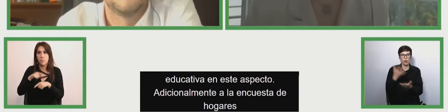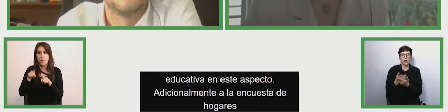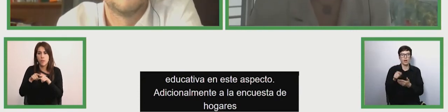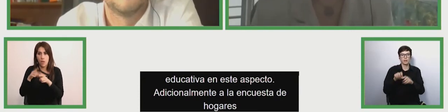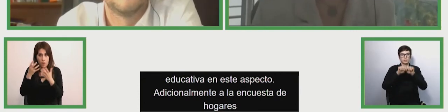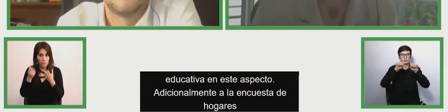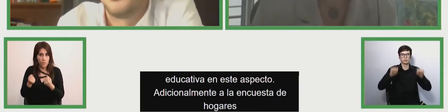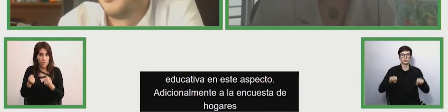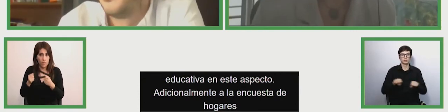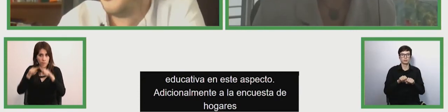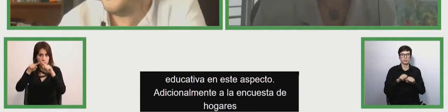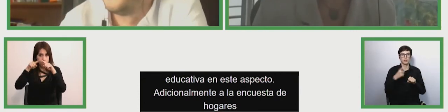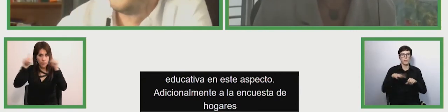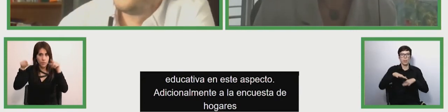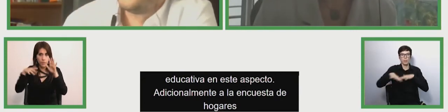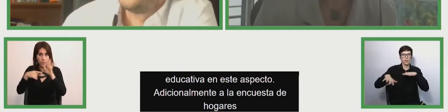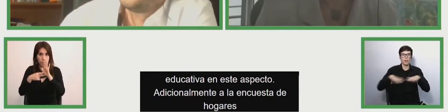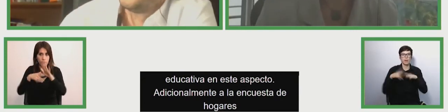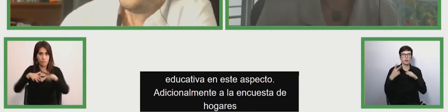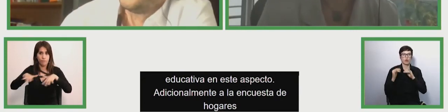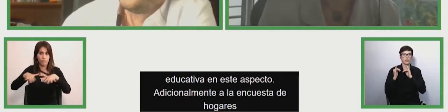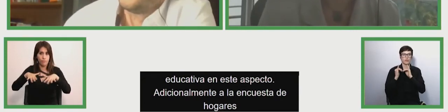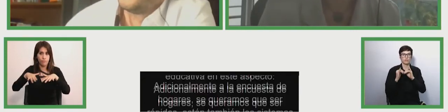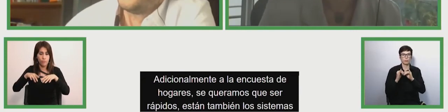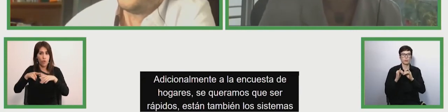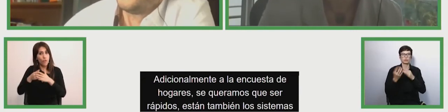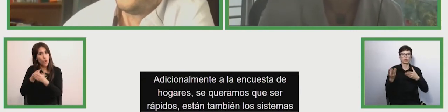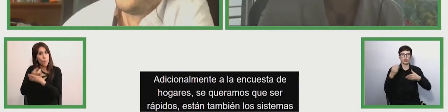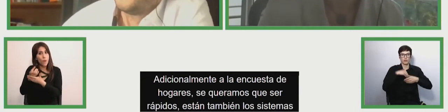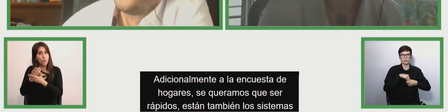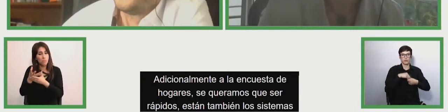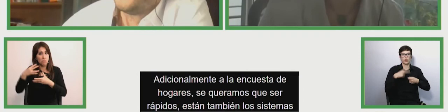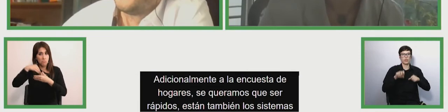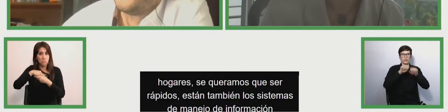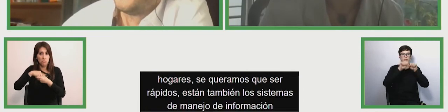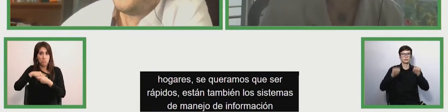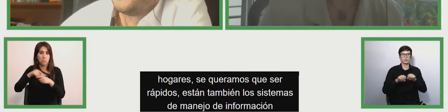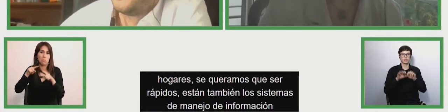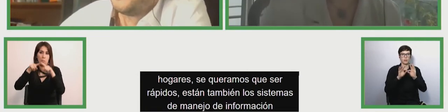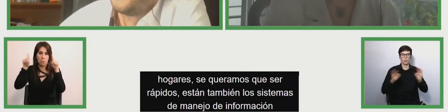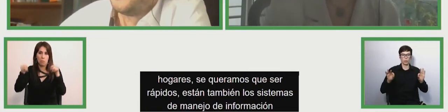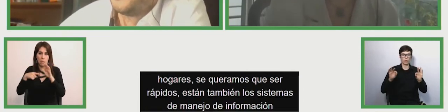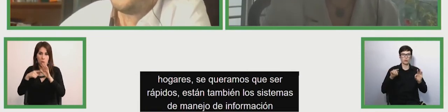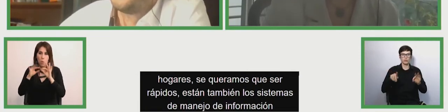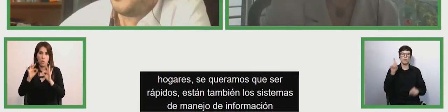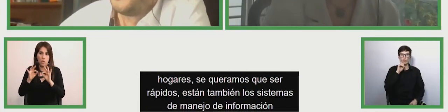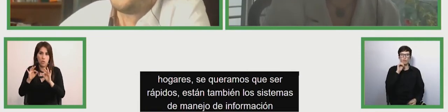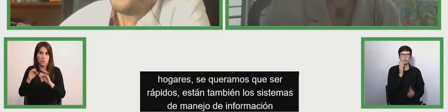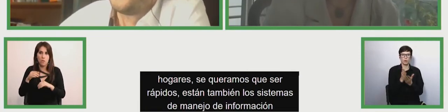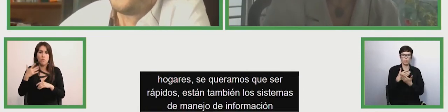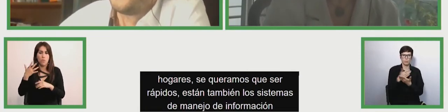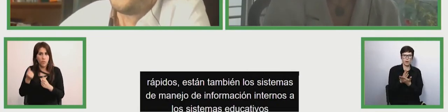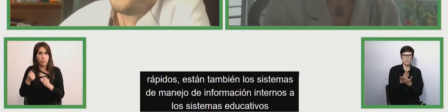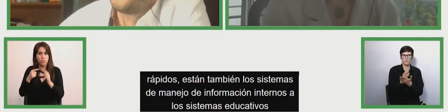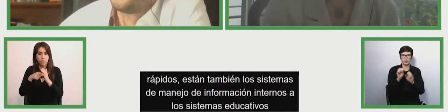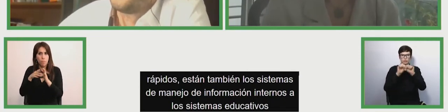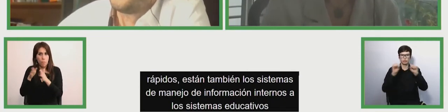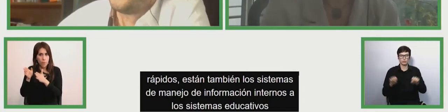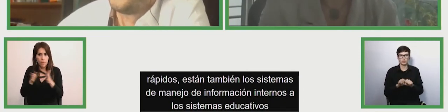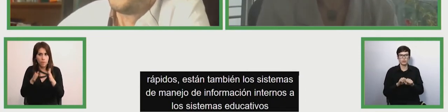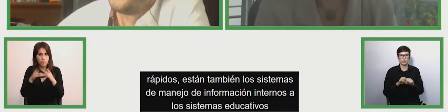systems of uh information management internal to the education systems the planning systems